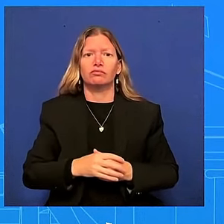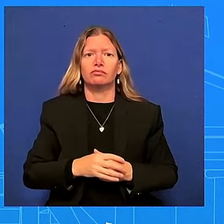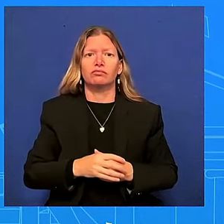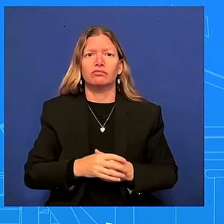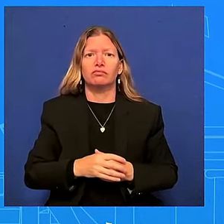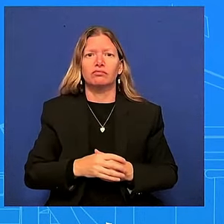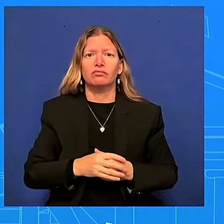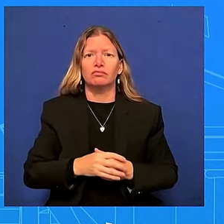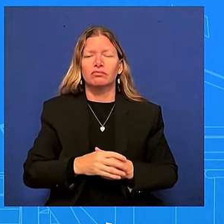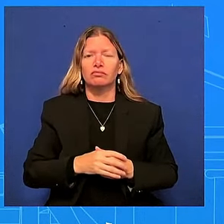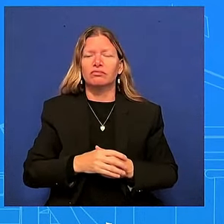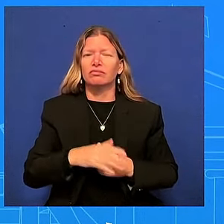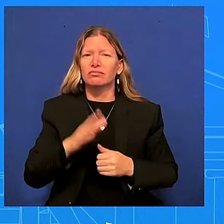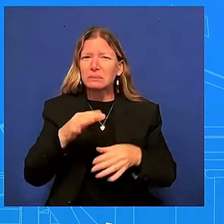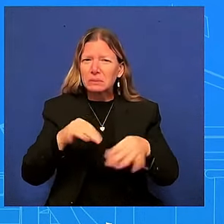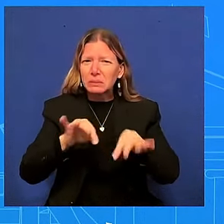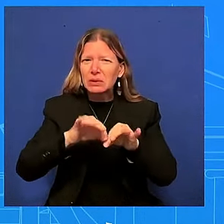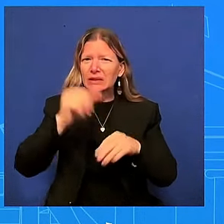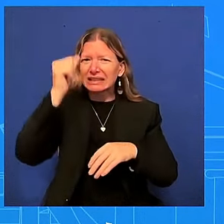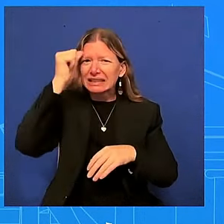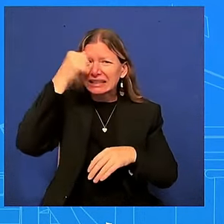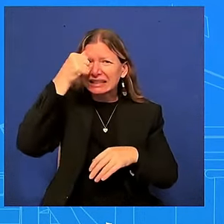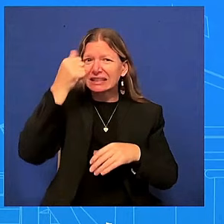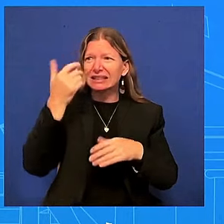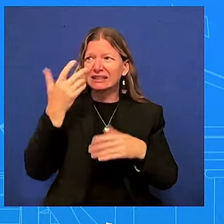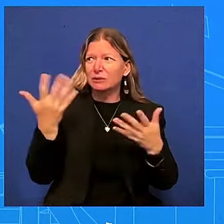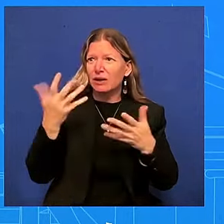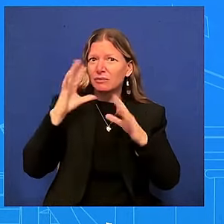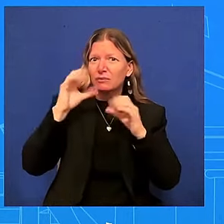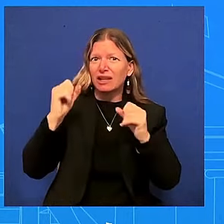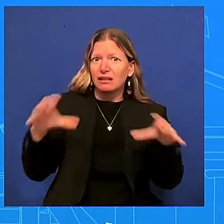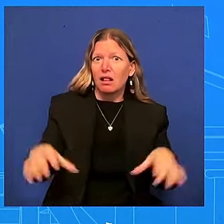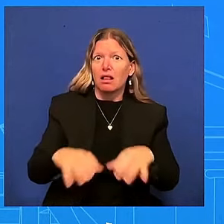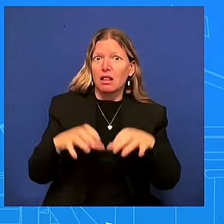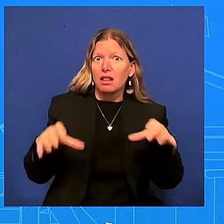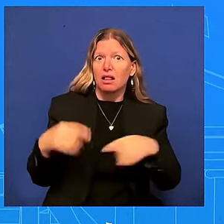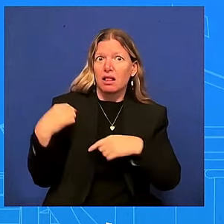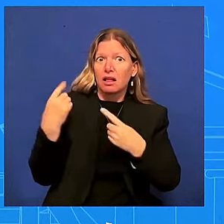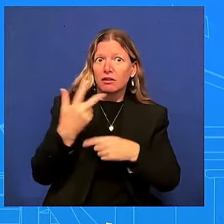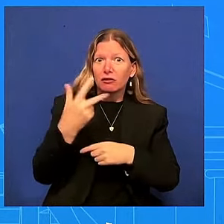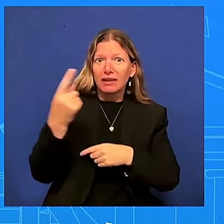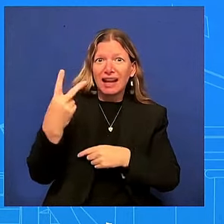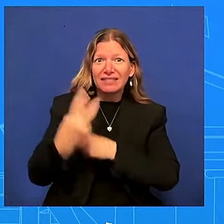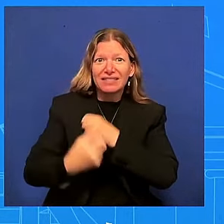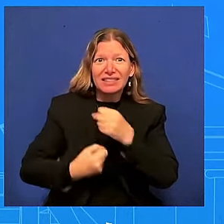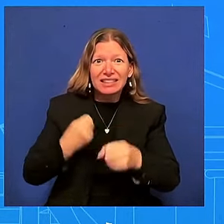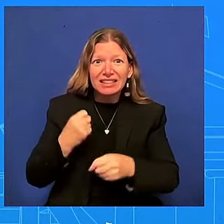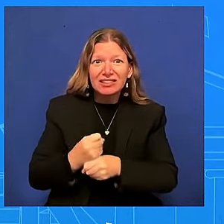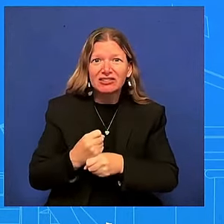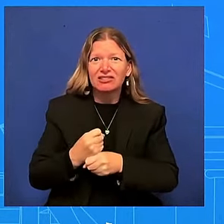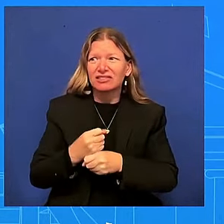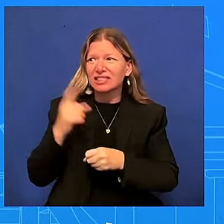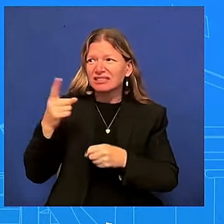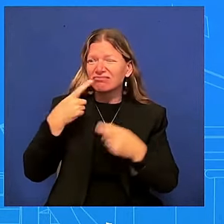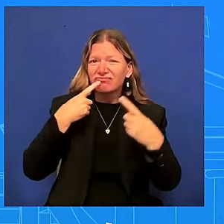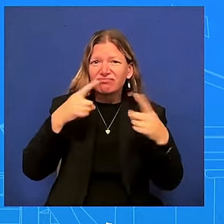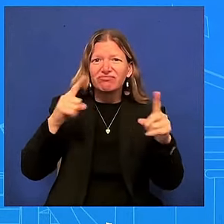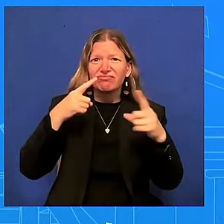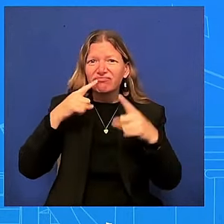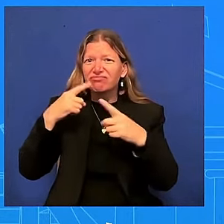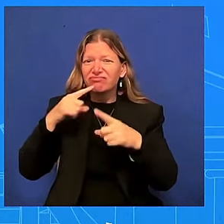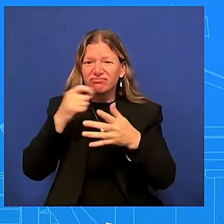and a half years uh how he's been able to deliver and there is a stark contrast in what this president has done and what uh